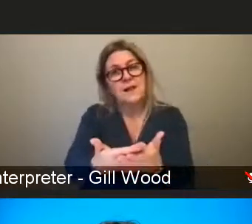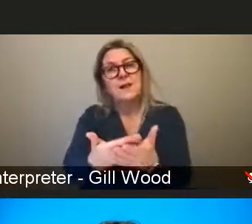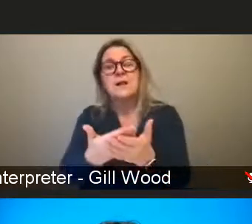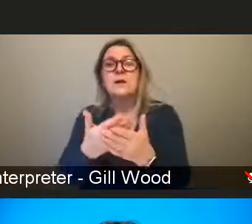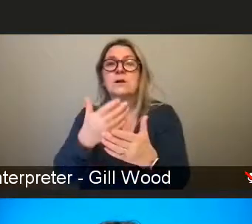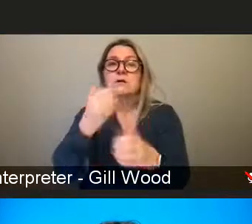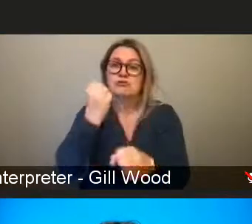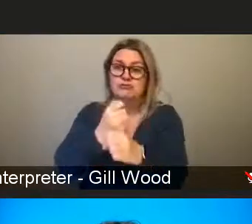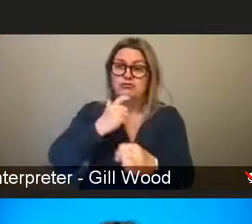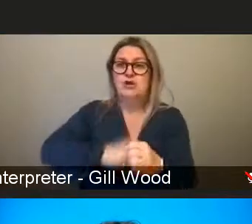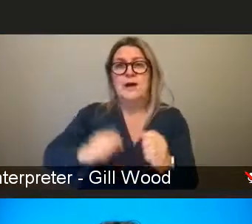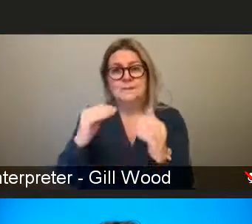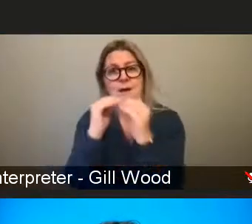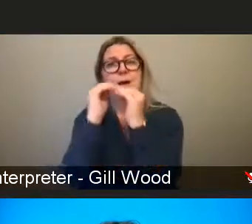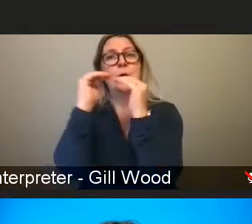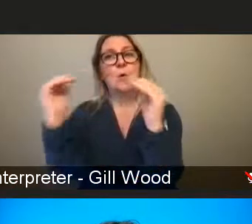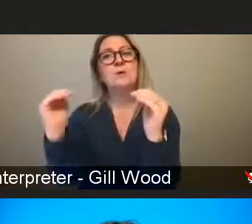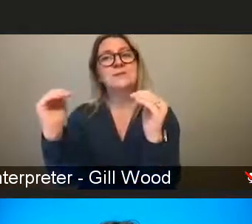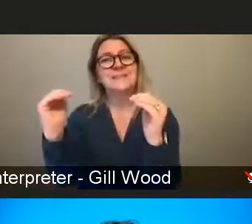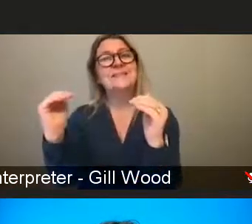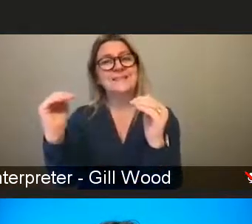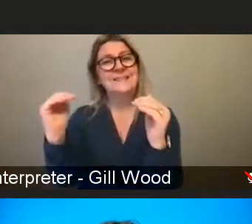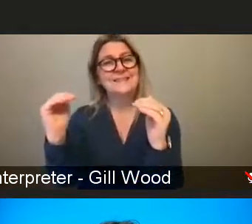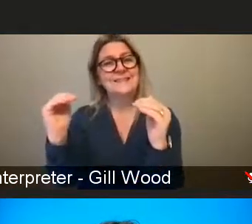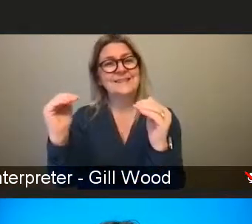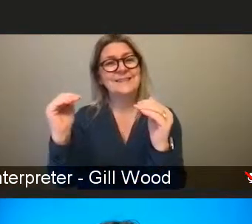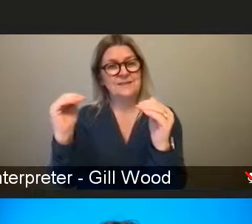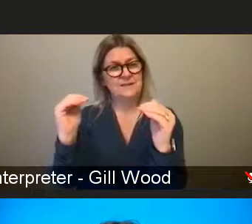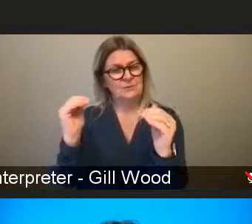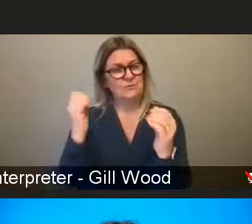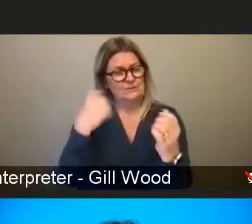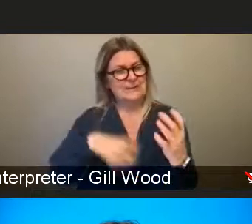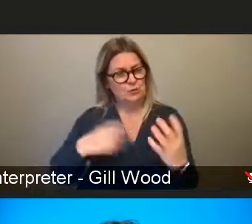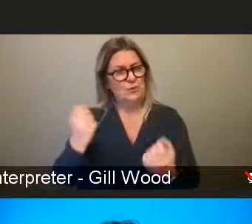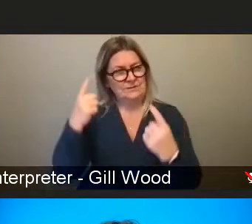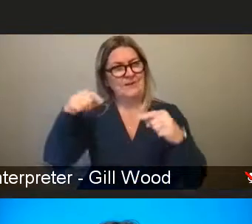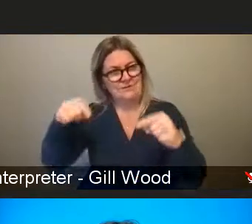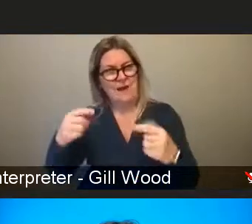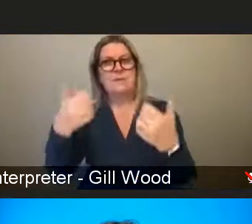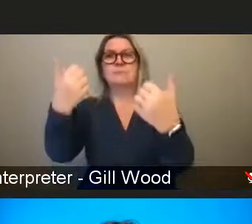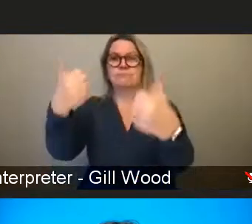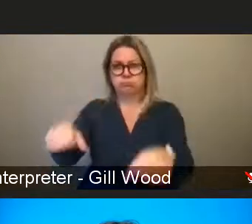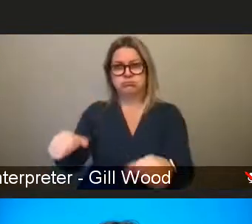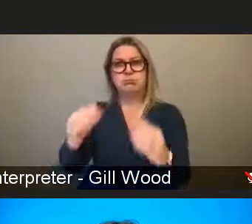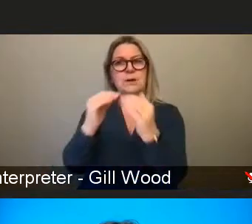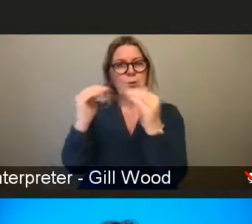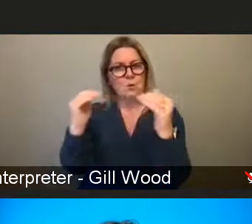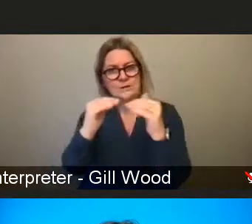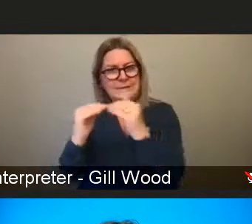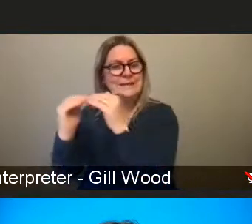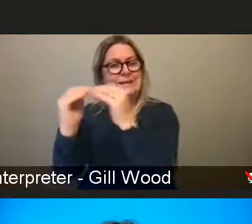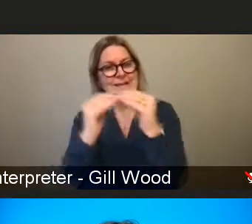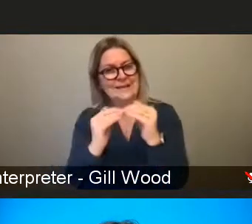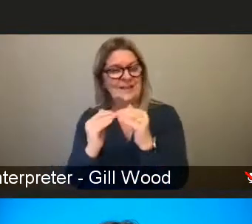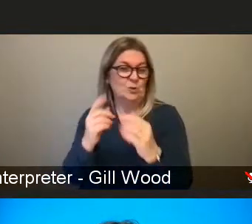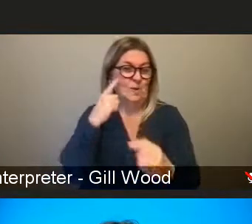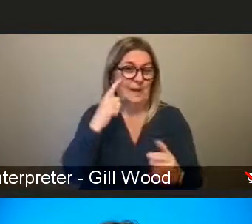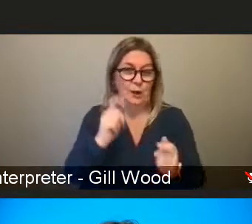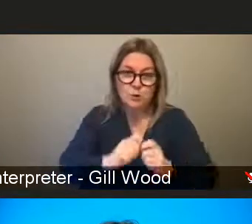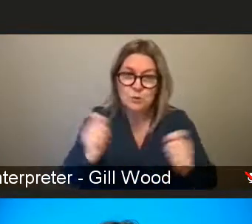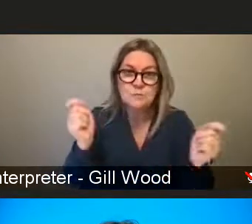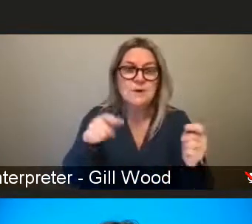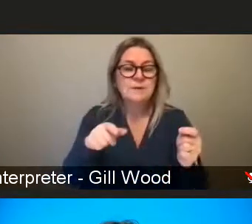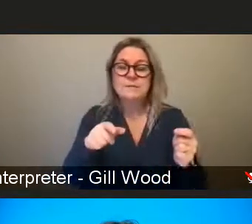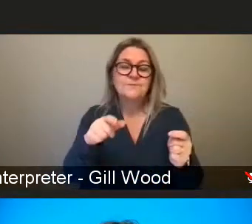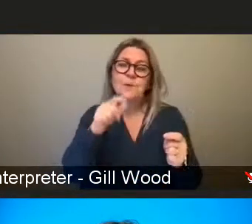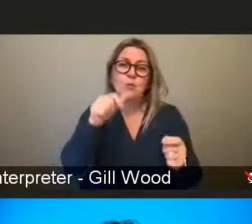all the different points of interconnection. Even just to think about a newspaper, we are not going to end men's